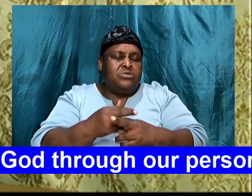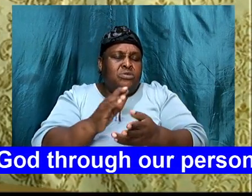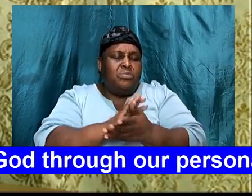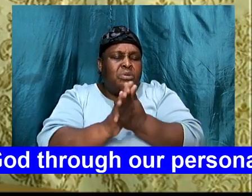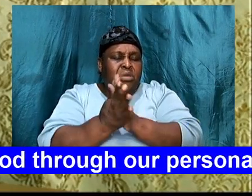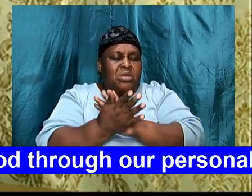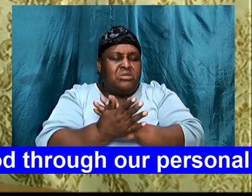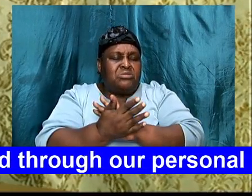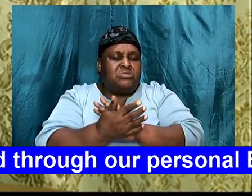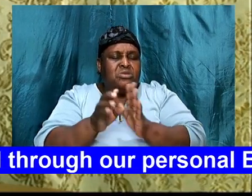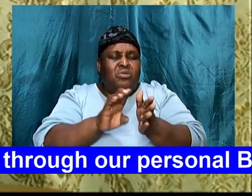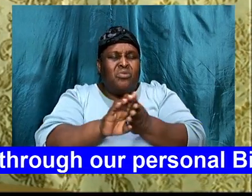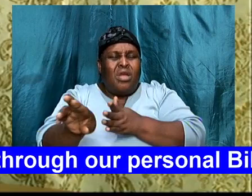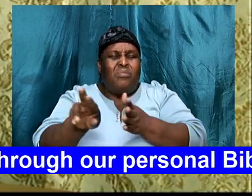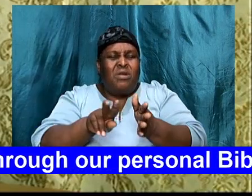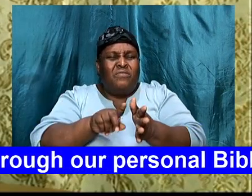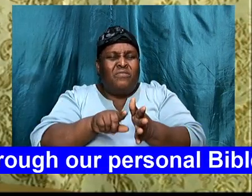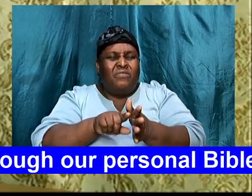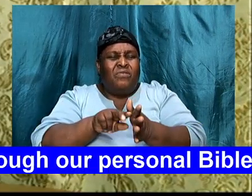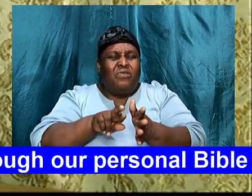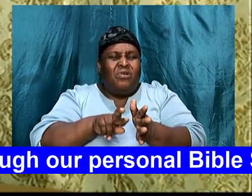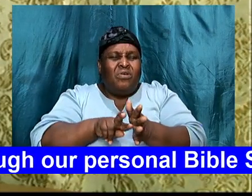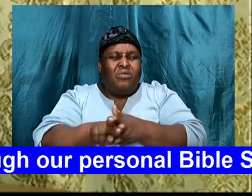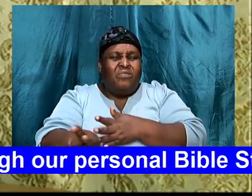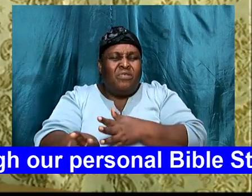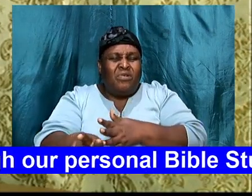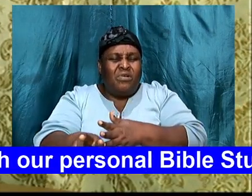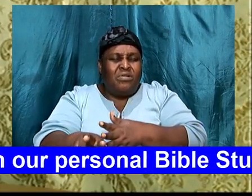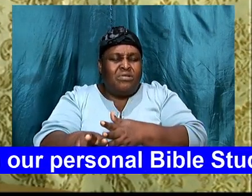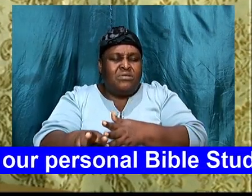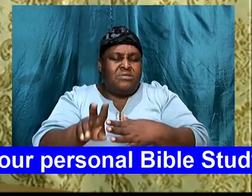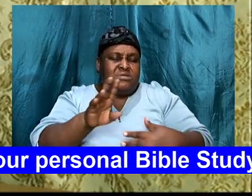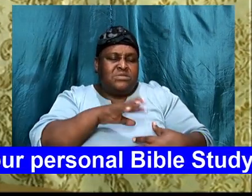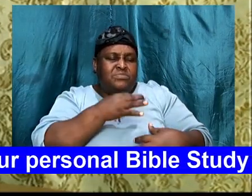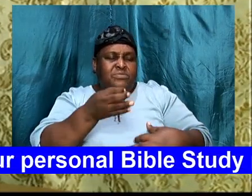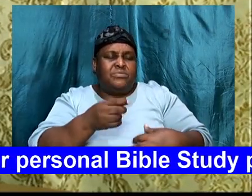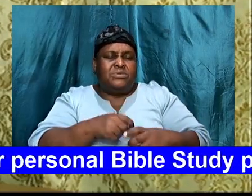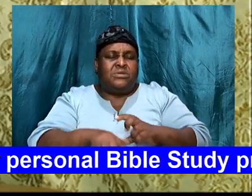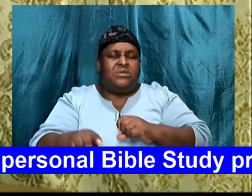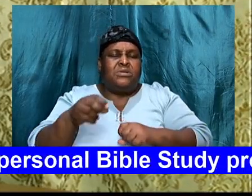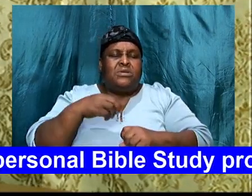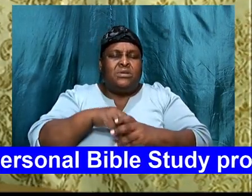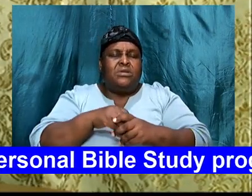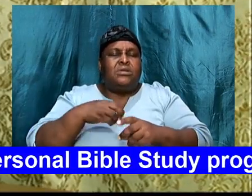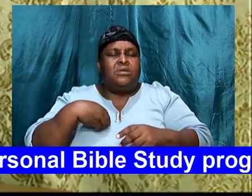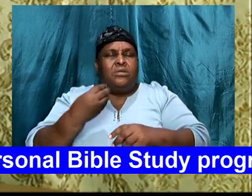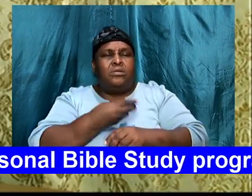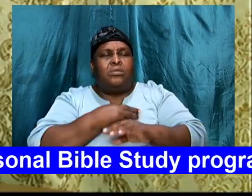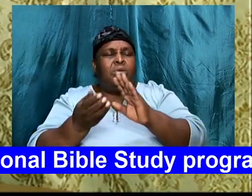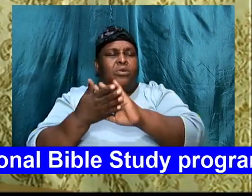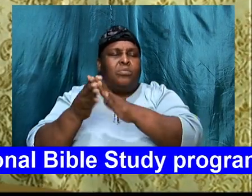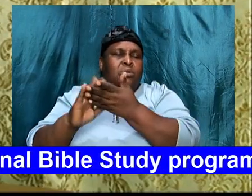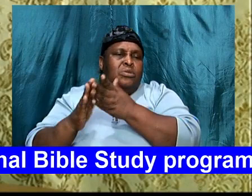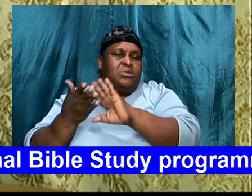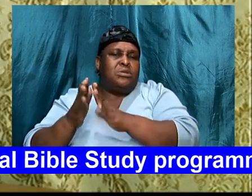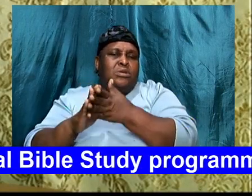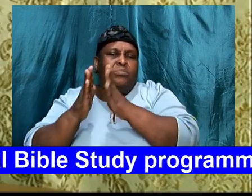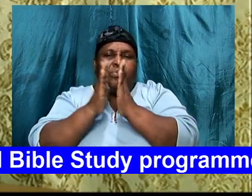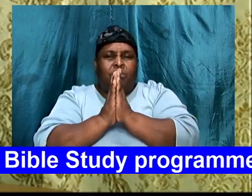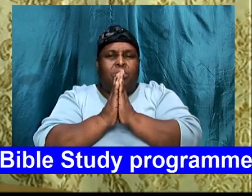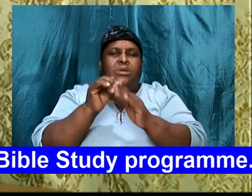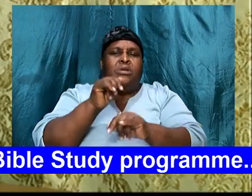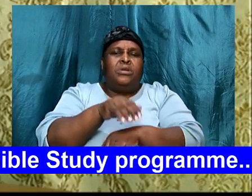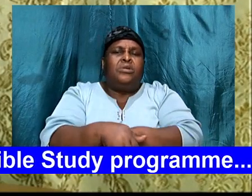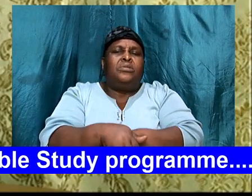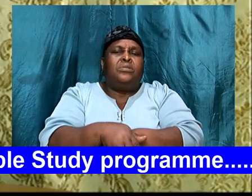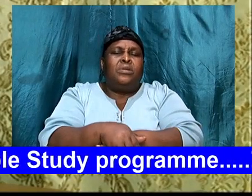speak to the spirit, great God, that is, Lord, wreaking havoc, great Jesus, in our communities, Lord, we pray tonight,